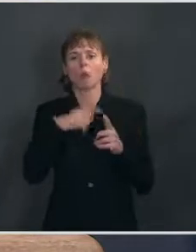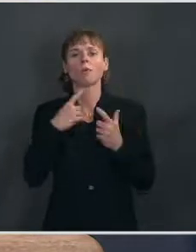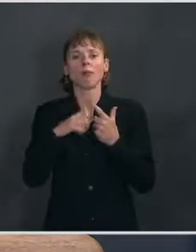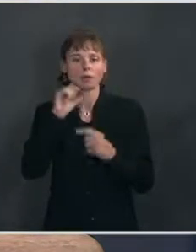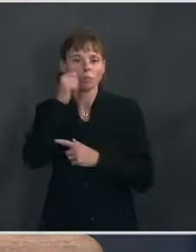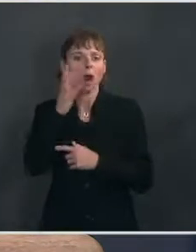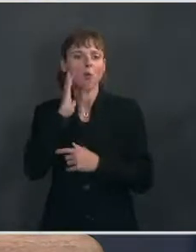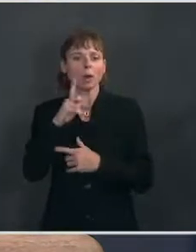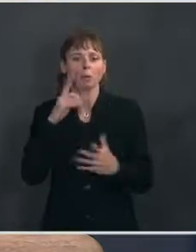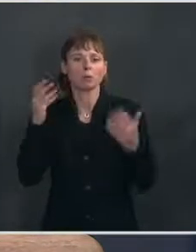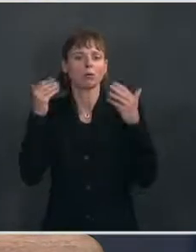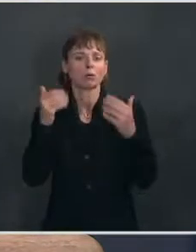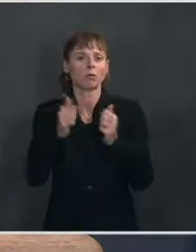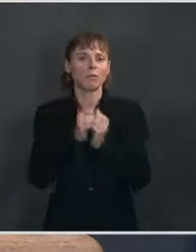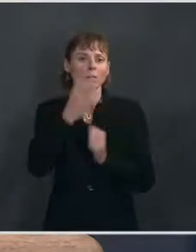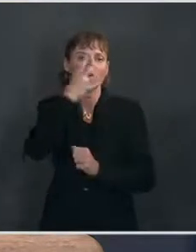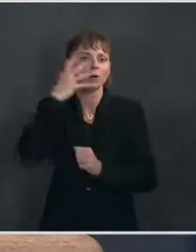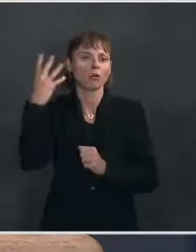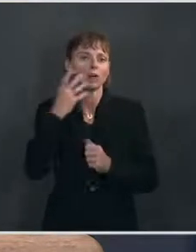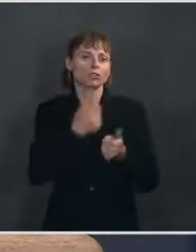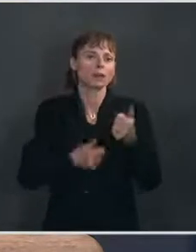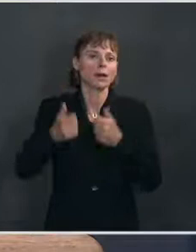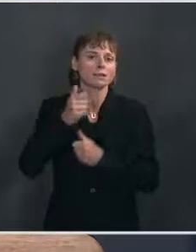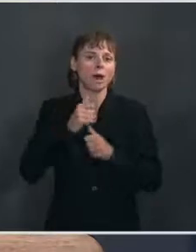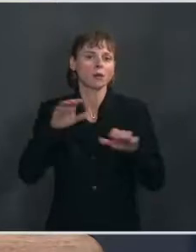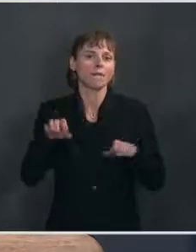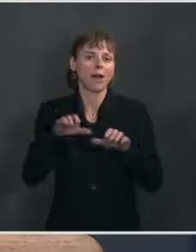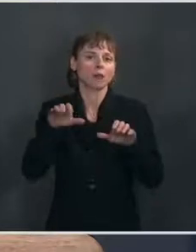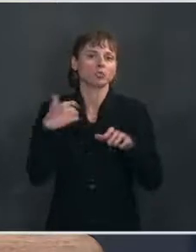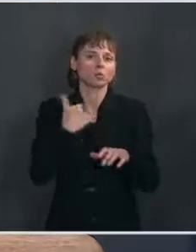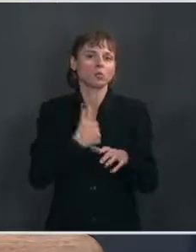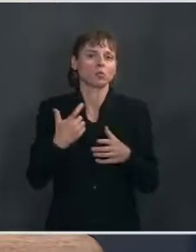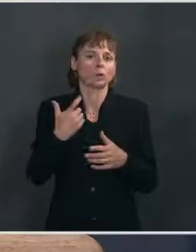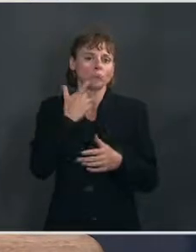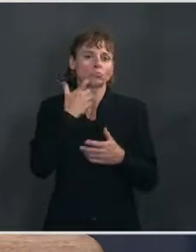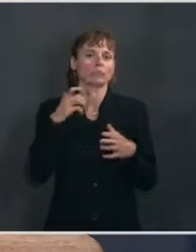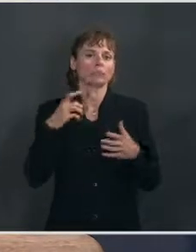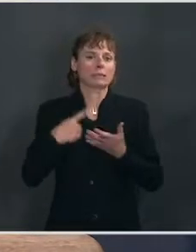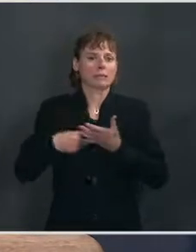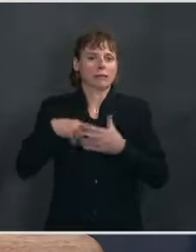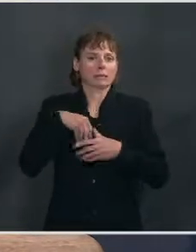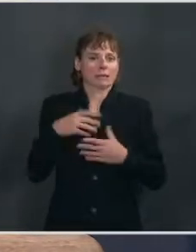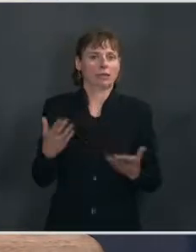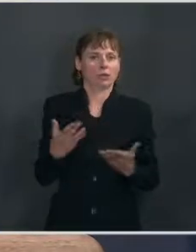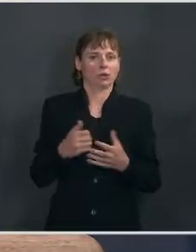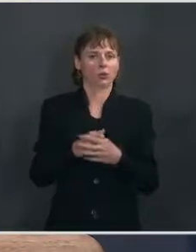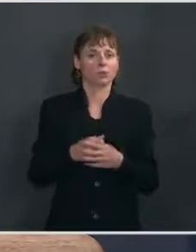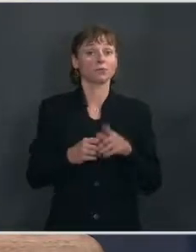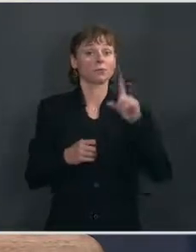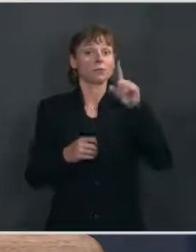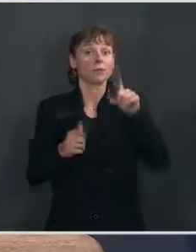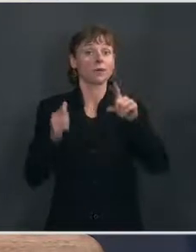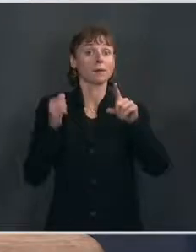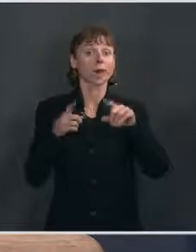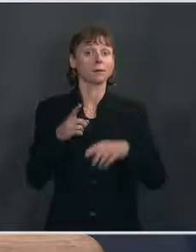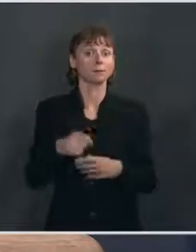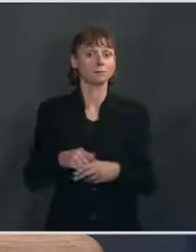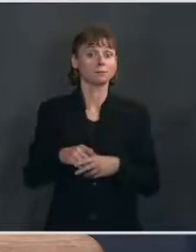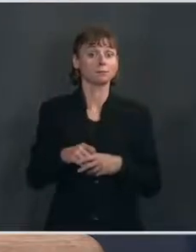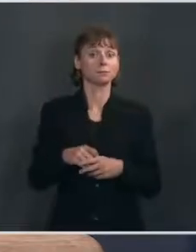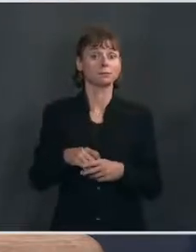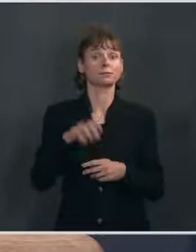with the immigration executive actions that we have discussed in here a bit. Go ahead in the back. The Thank you.